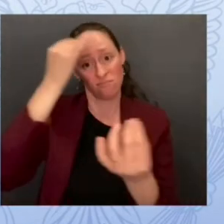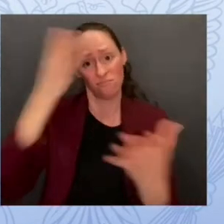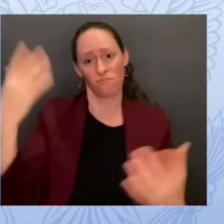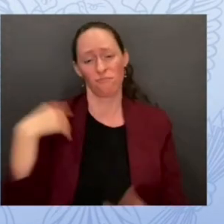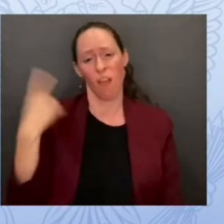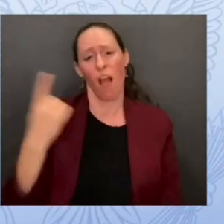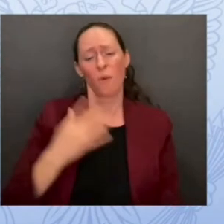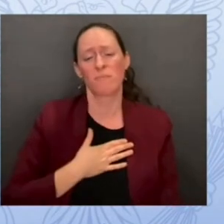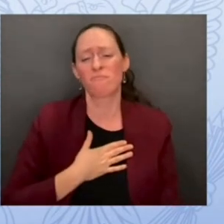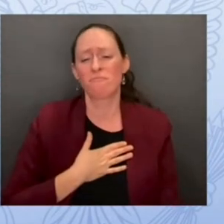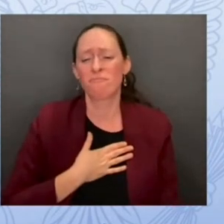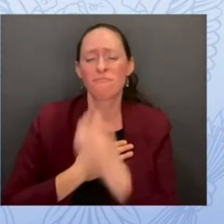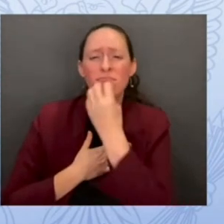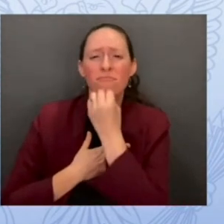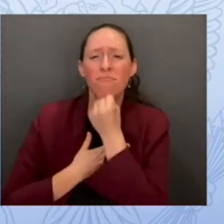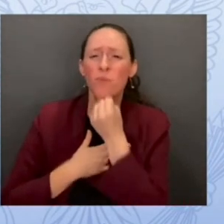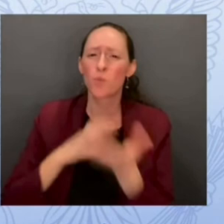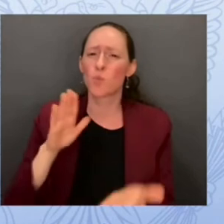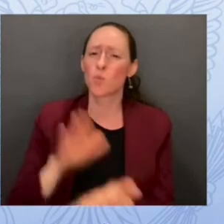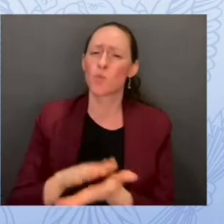math.